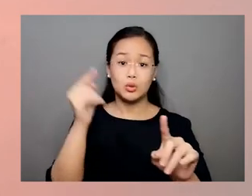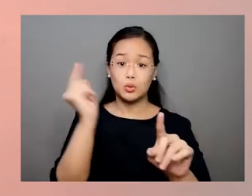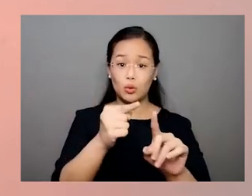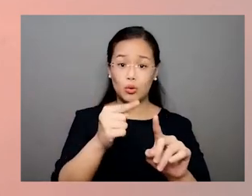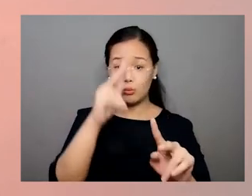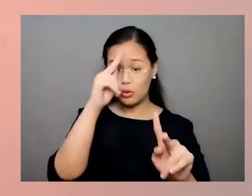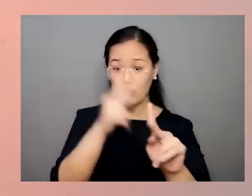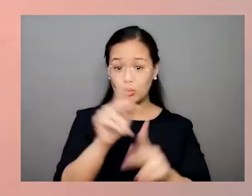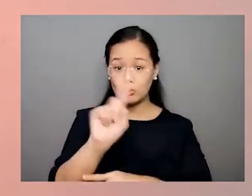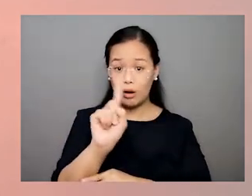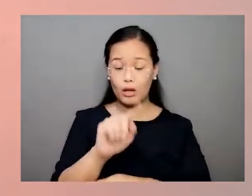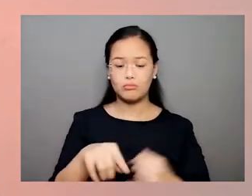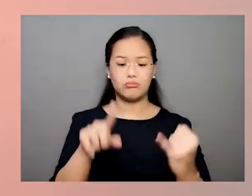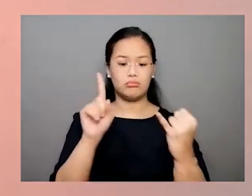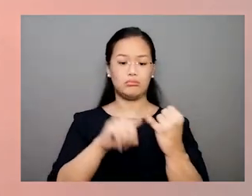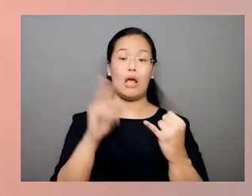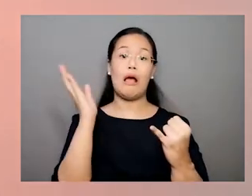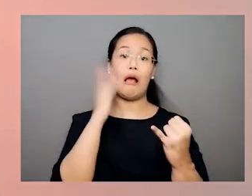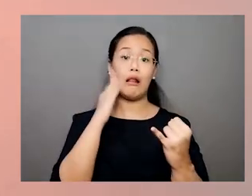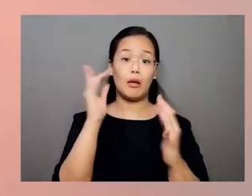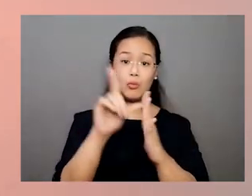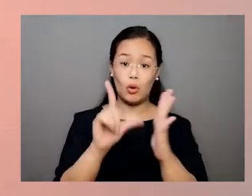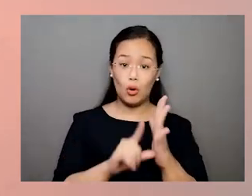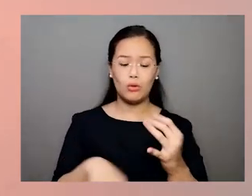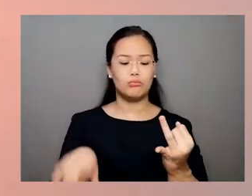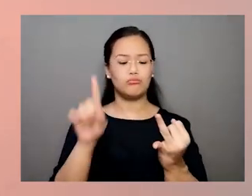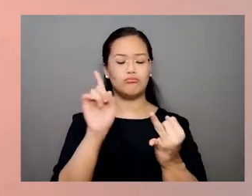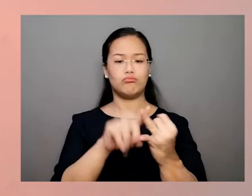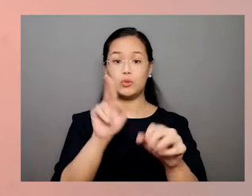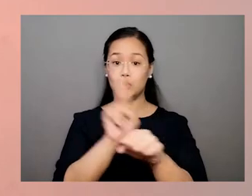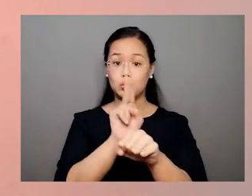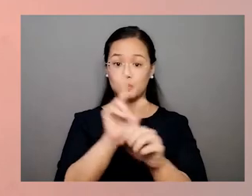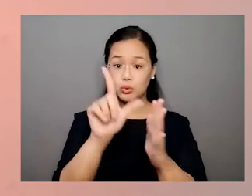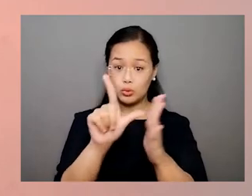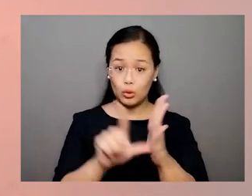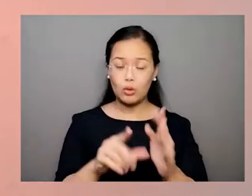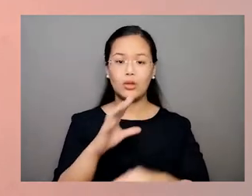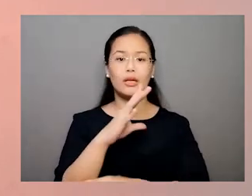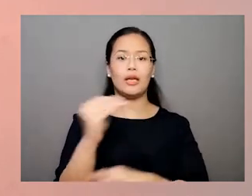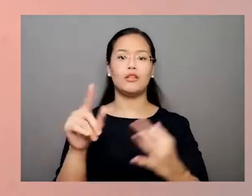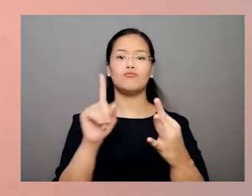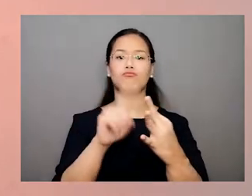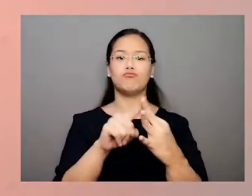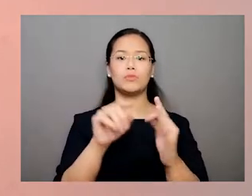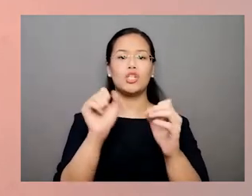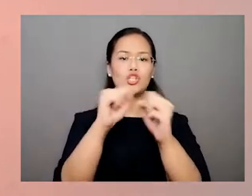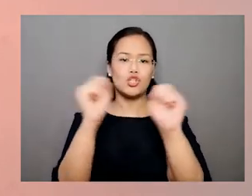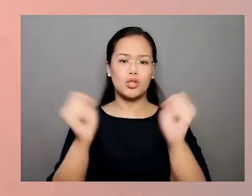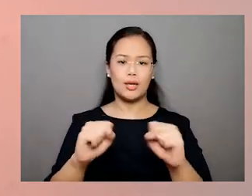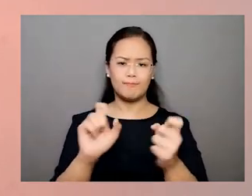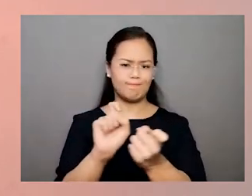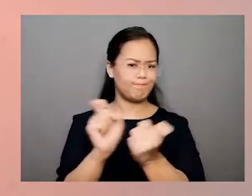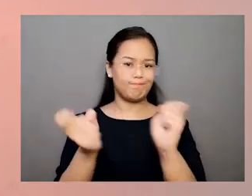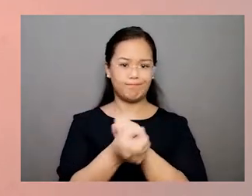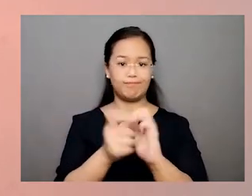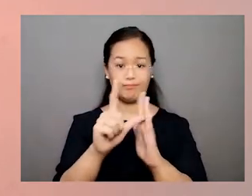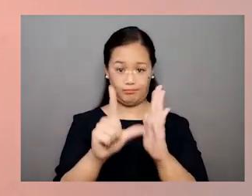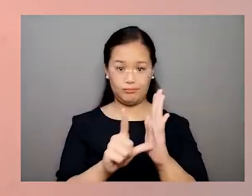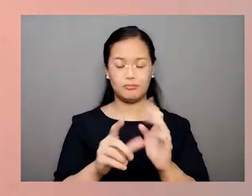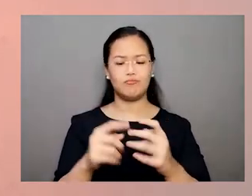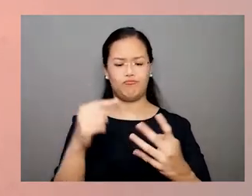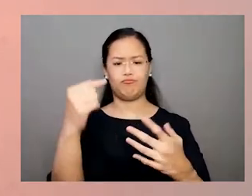enhancing their capacity to know the law, use the law, and shape the law. And we will discuss